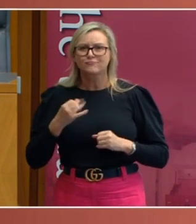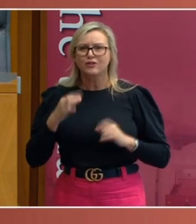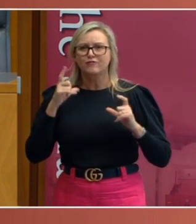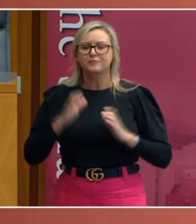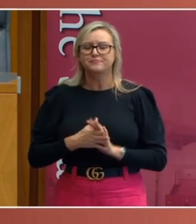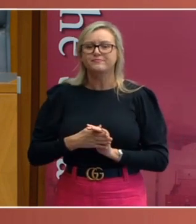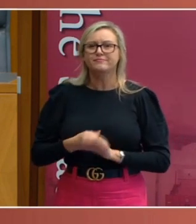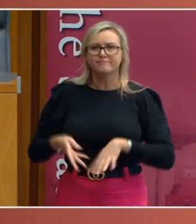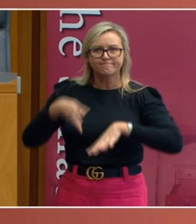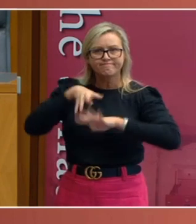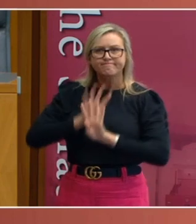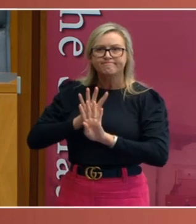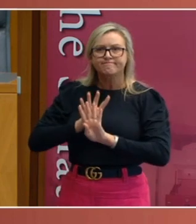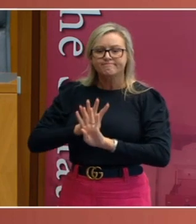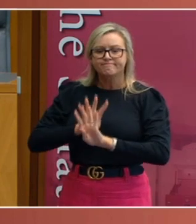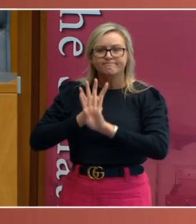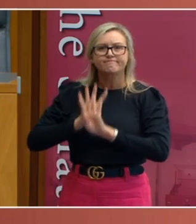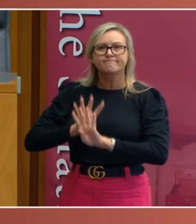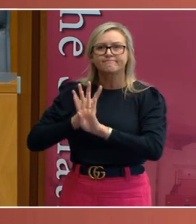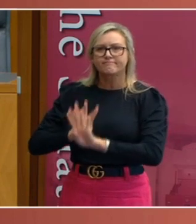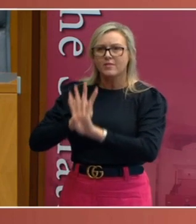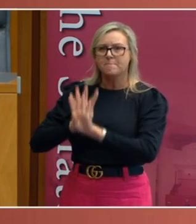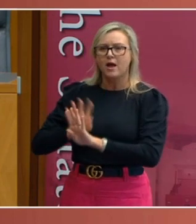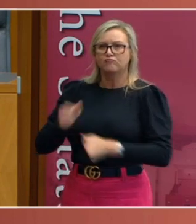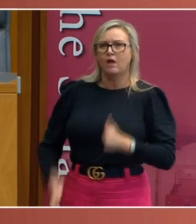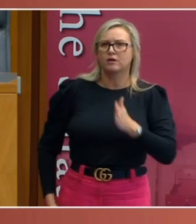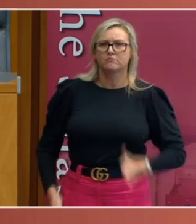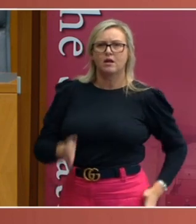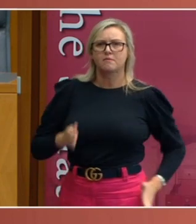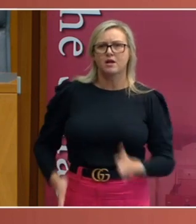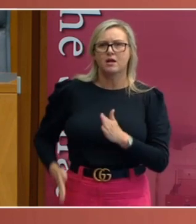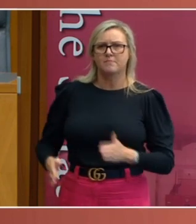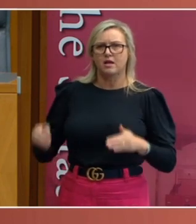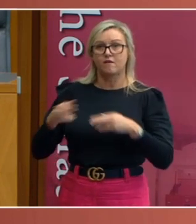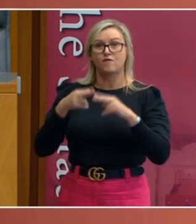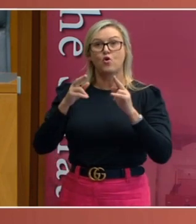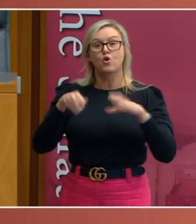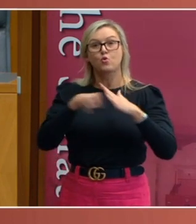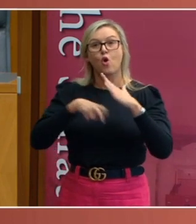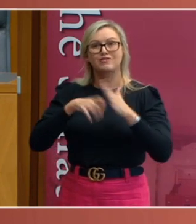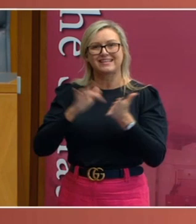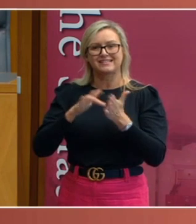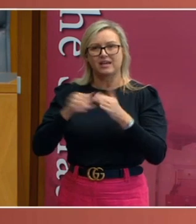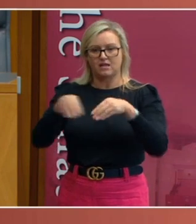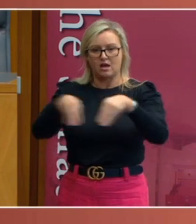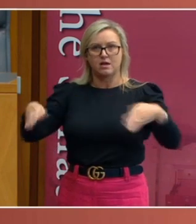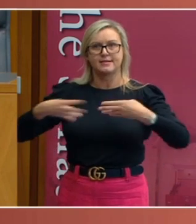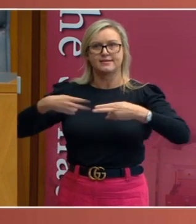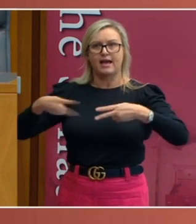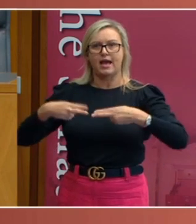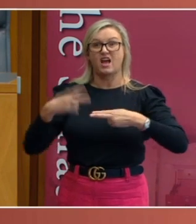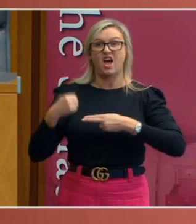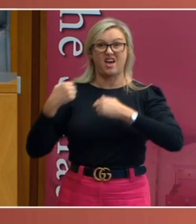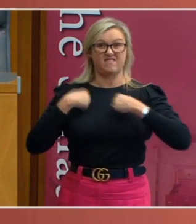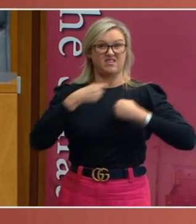Fully masked, they went and marched to the gates of the quarantine centre. Dared the guards on the gates